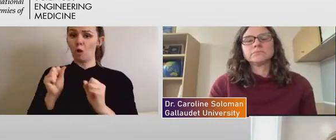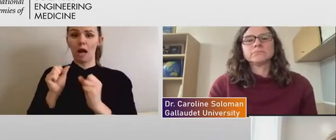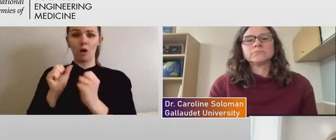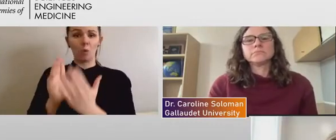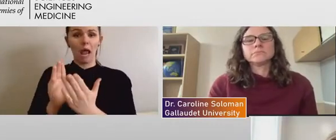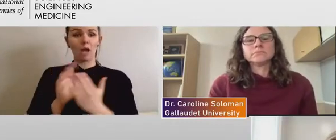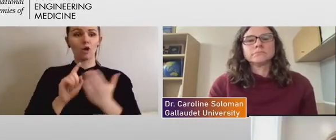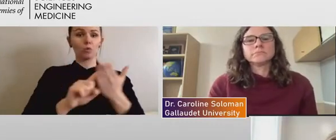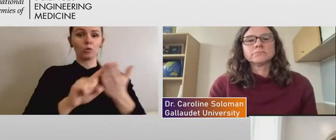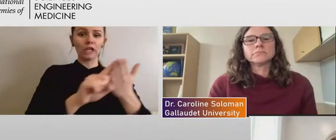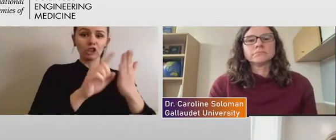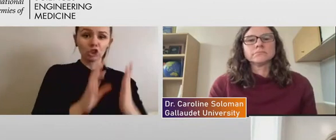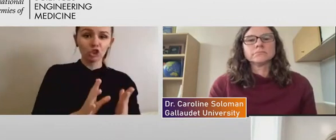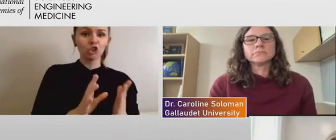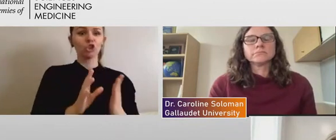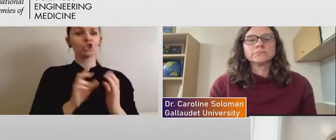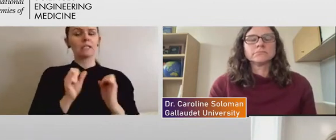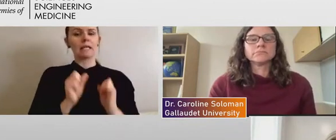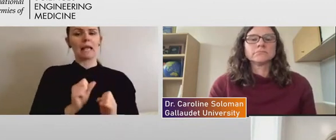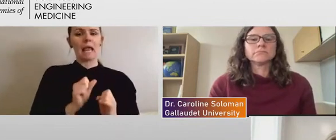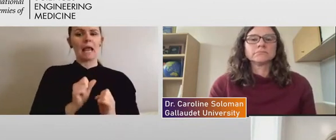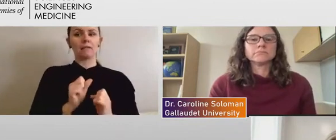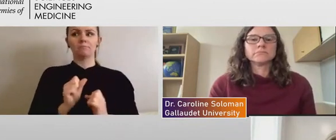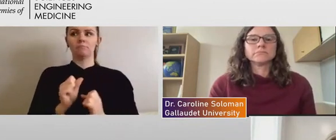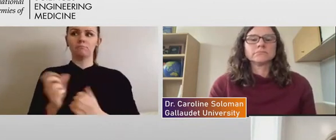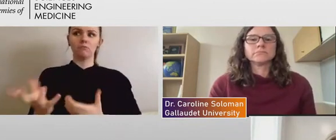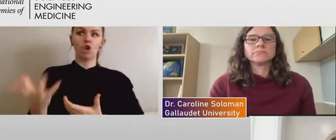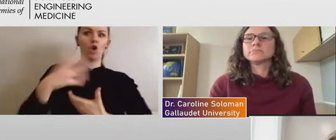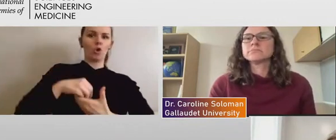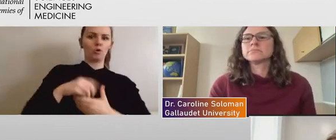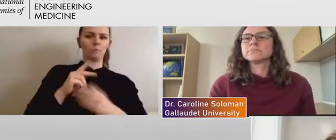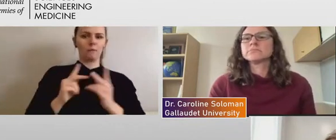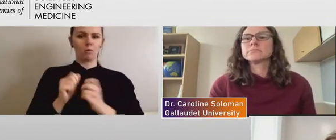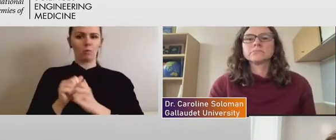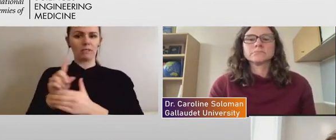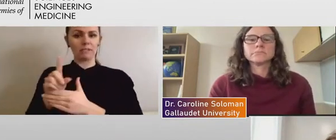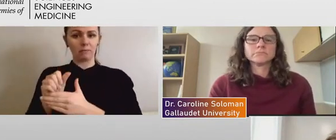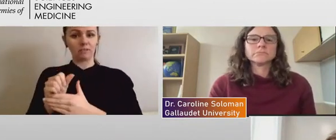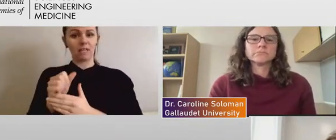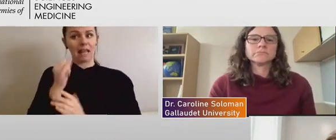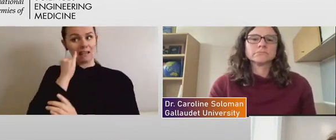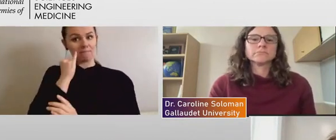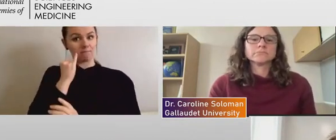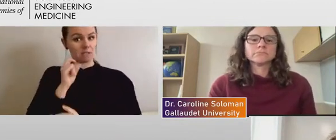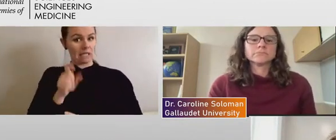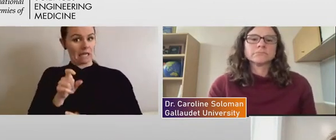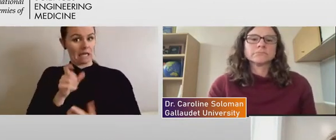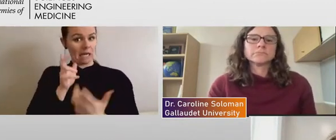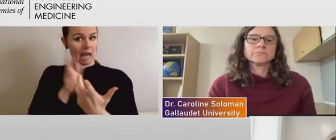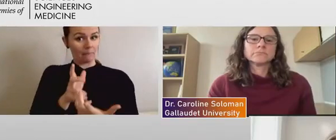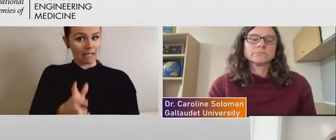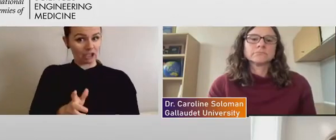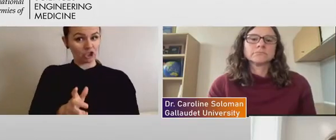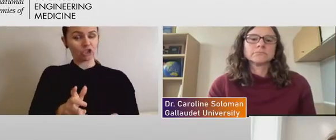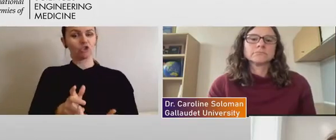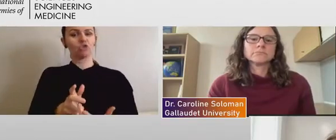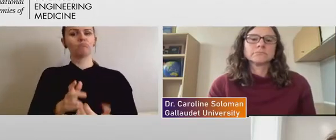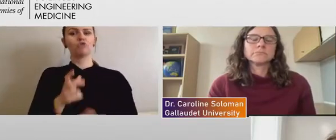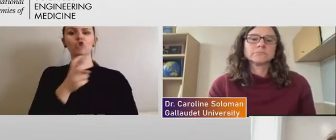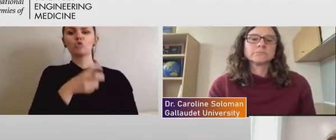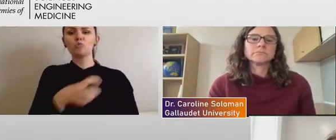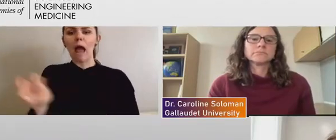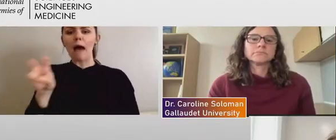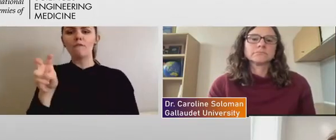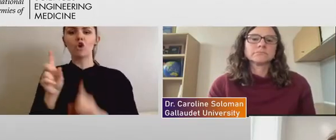students with disabilities in research is to, if there is accommodations needed, um, travel companions for conferences,